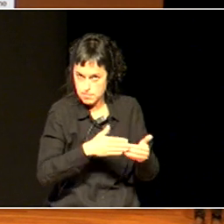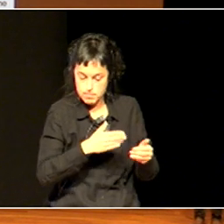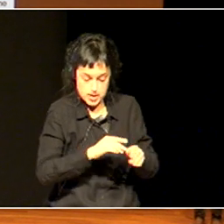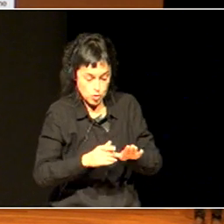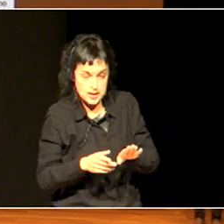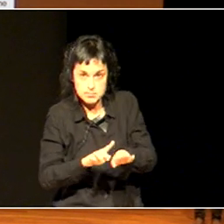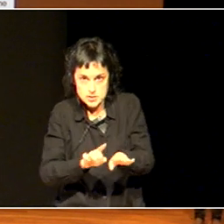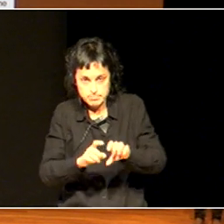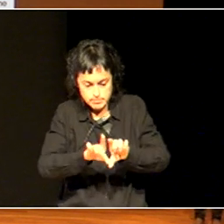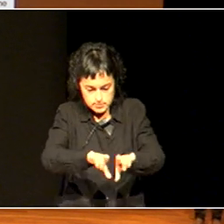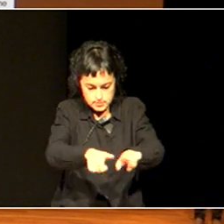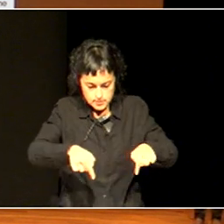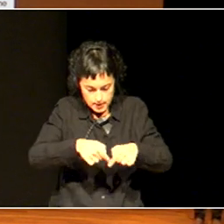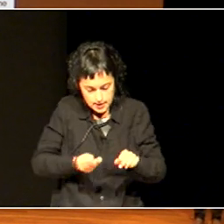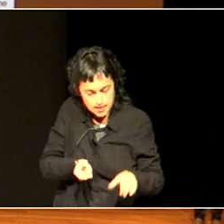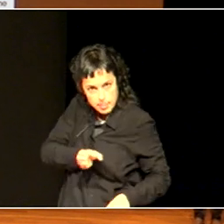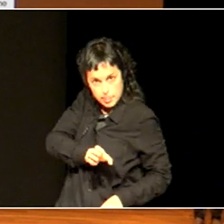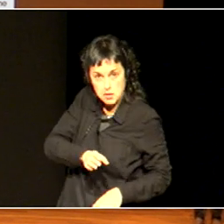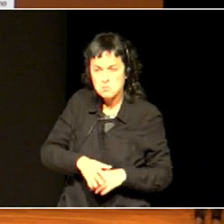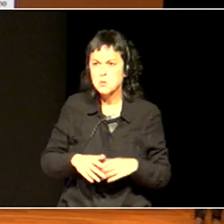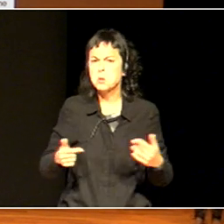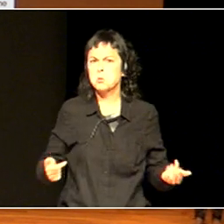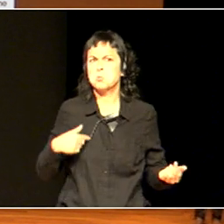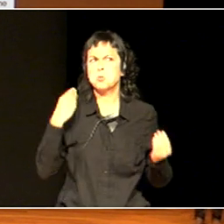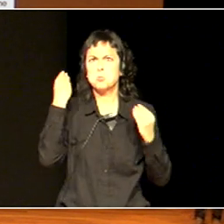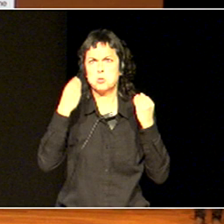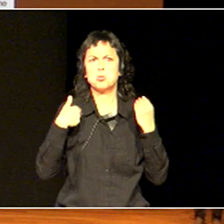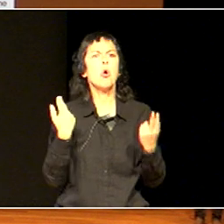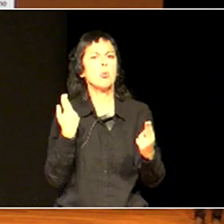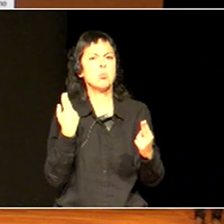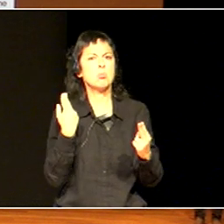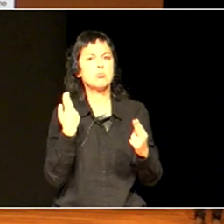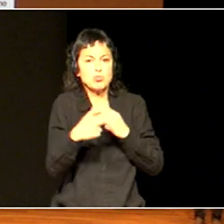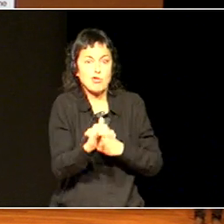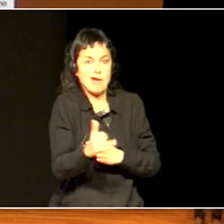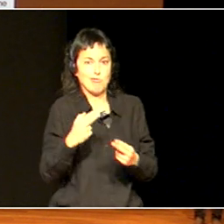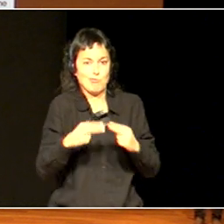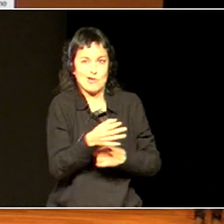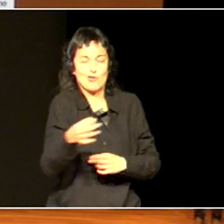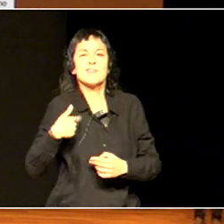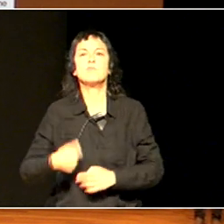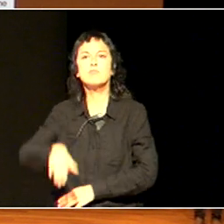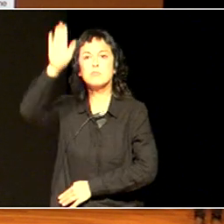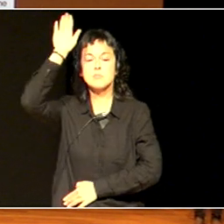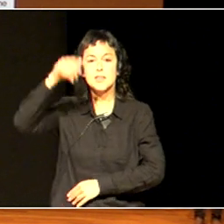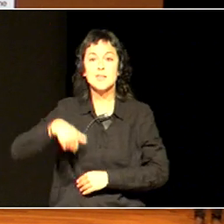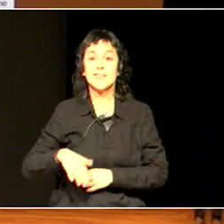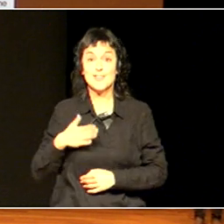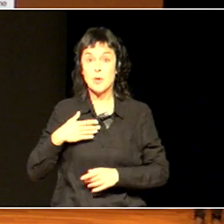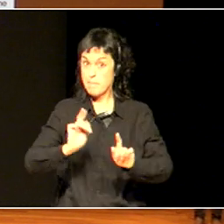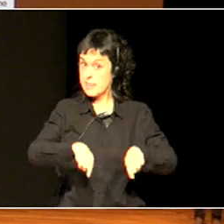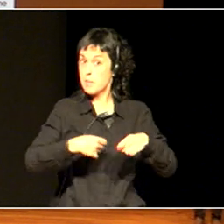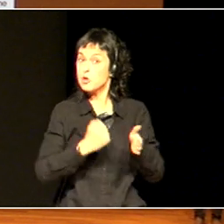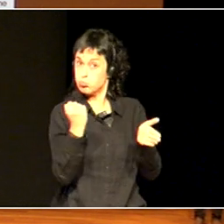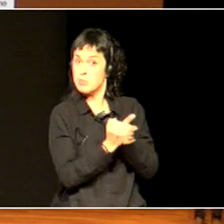I have a logo on my shoe. It's against the school rules. Go to the